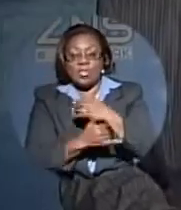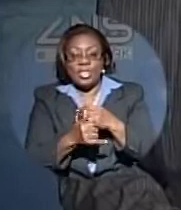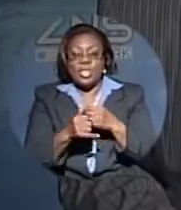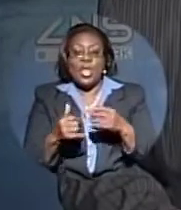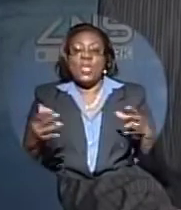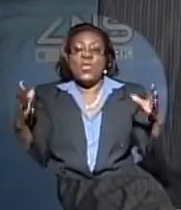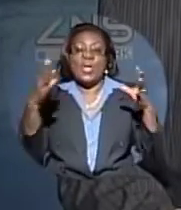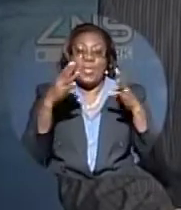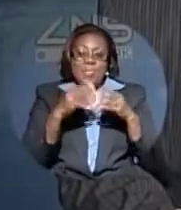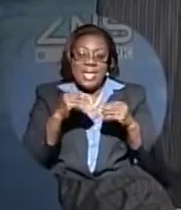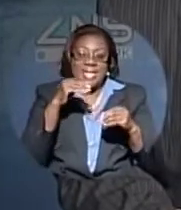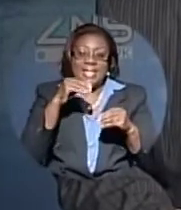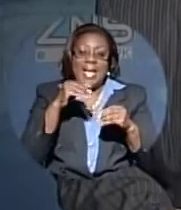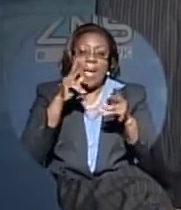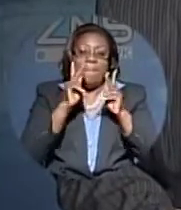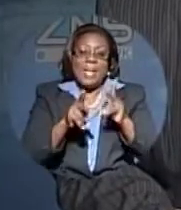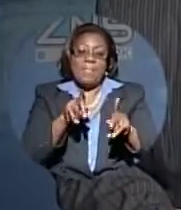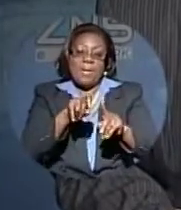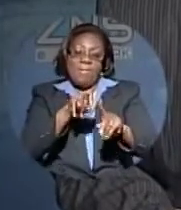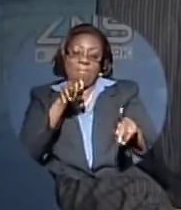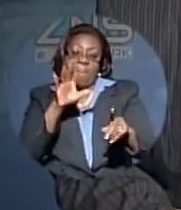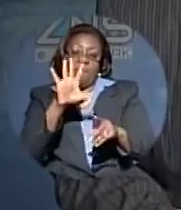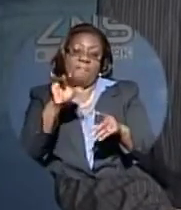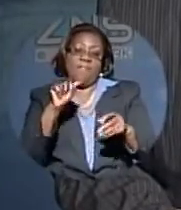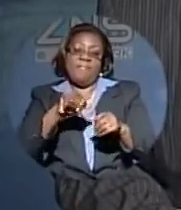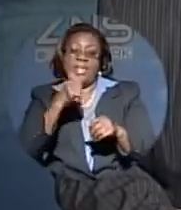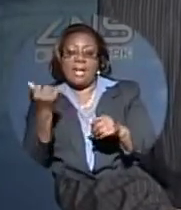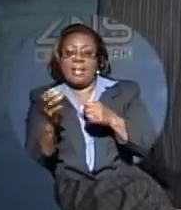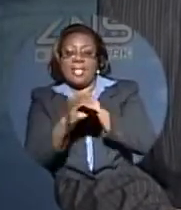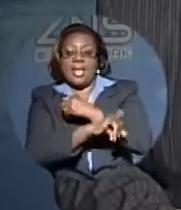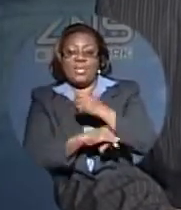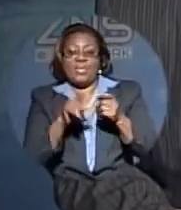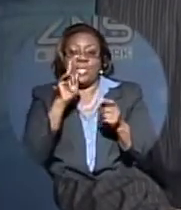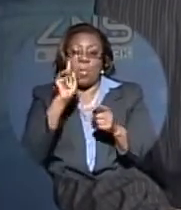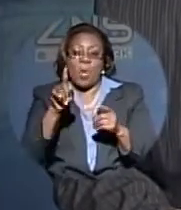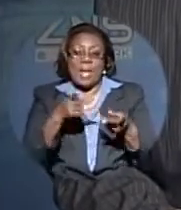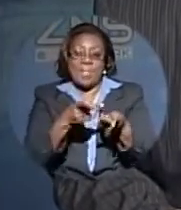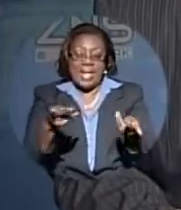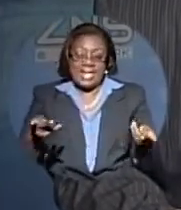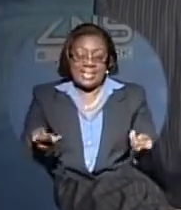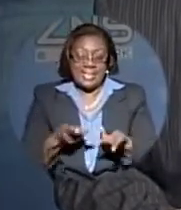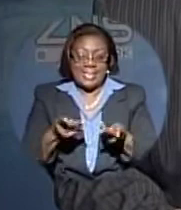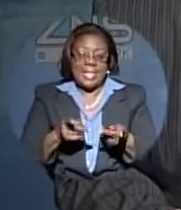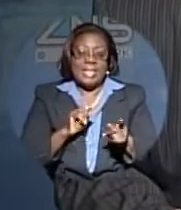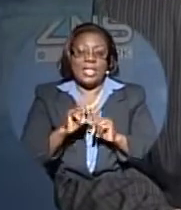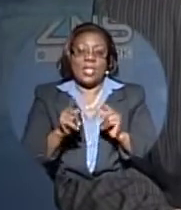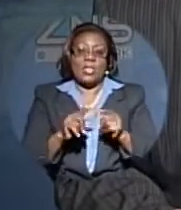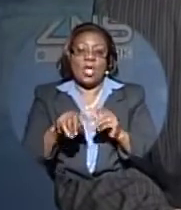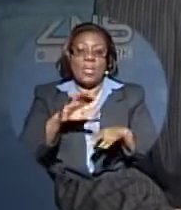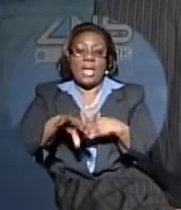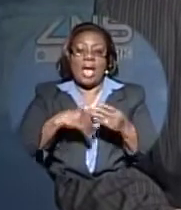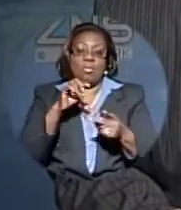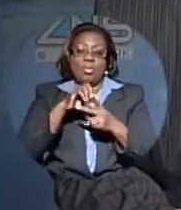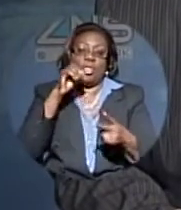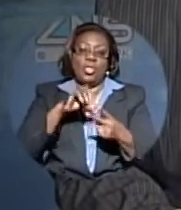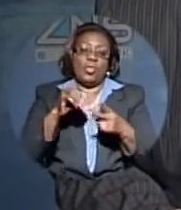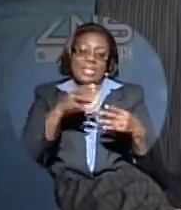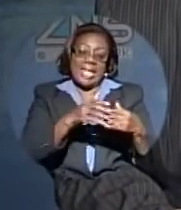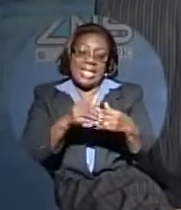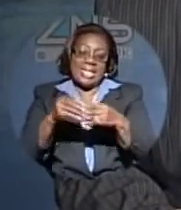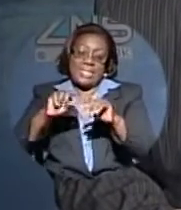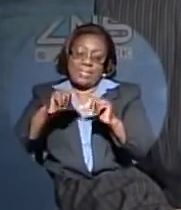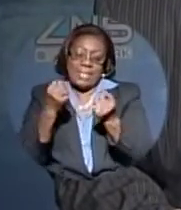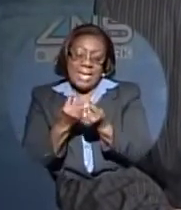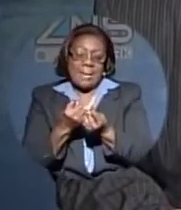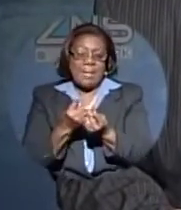Topics include effective principles for small businesses, developing personal discipline, ethics and values, how to select your leadership team, among other